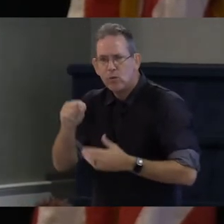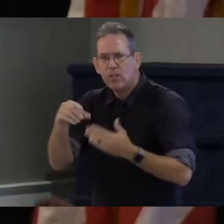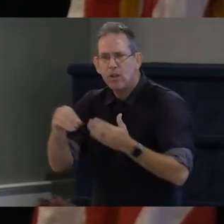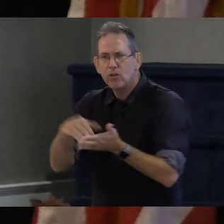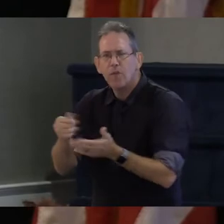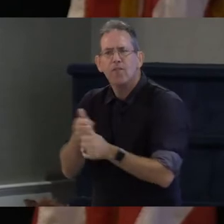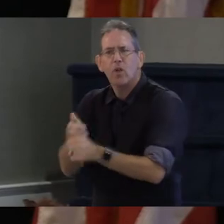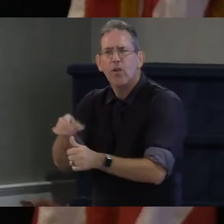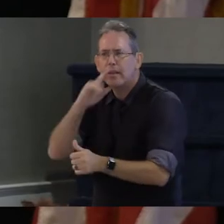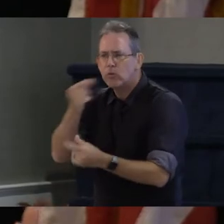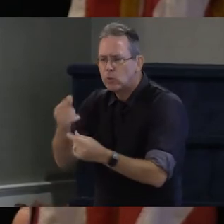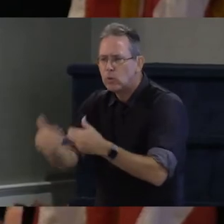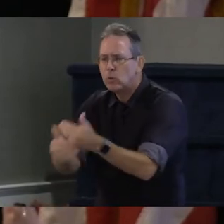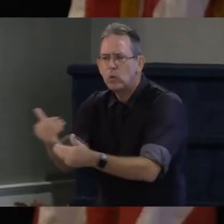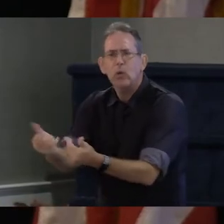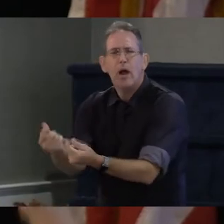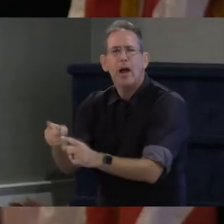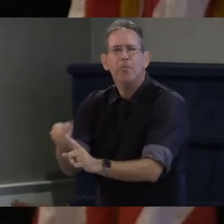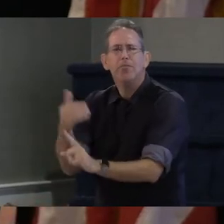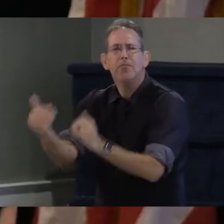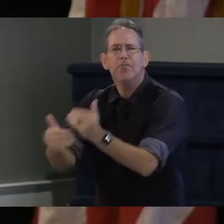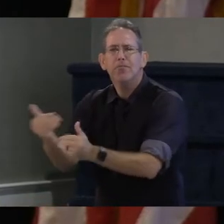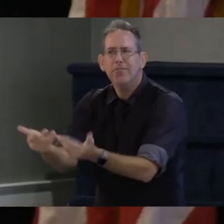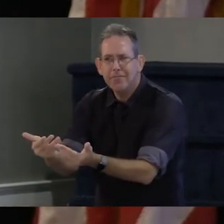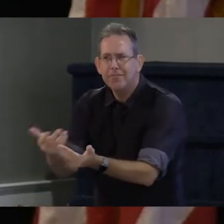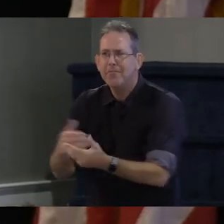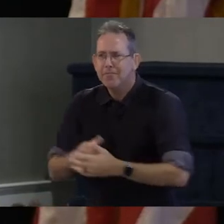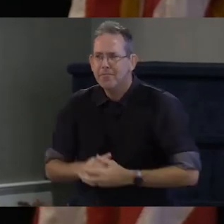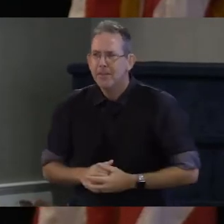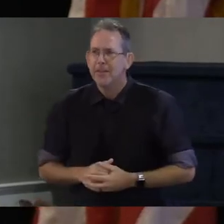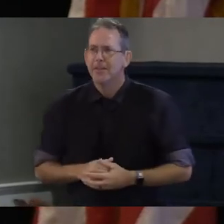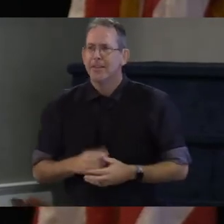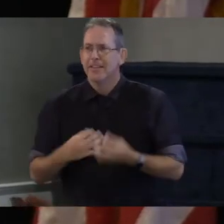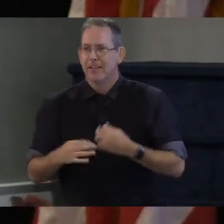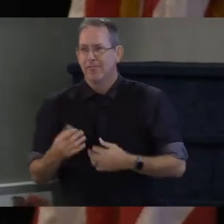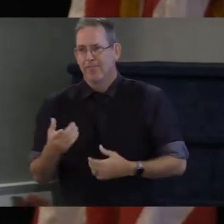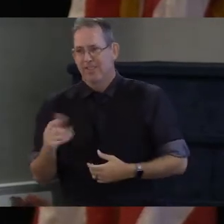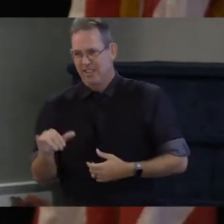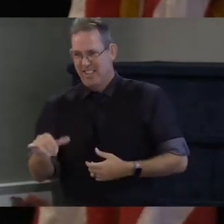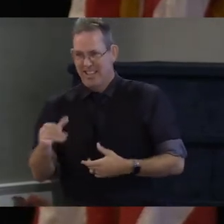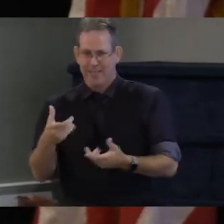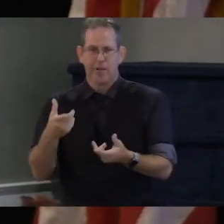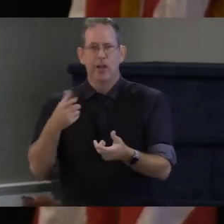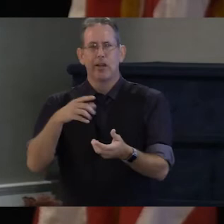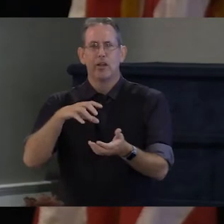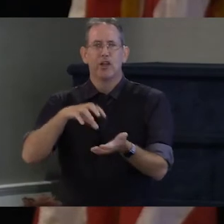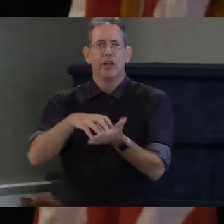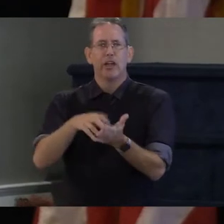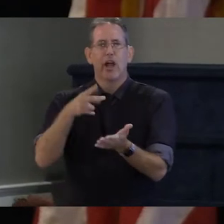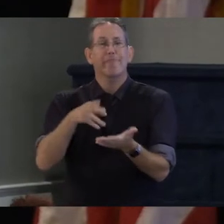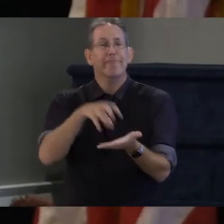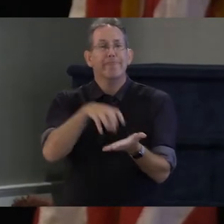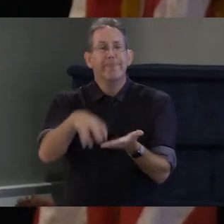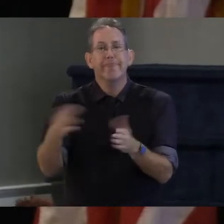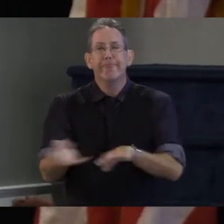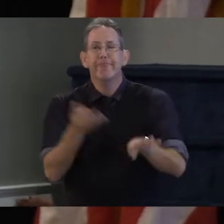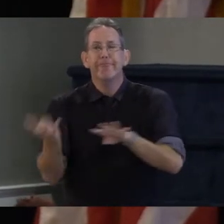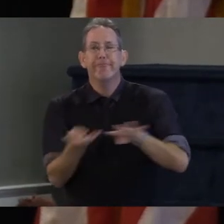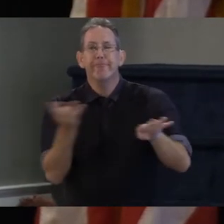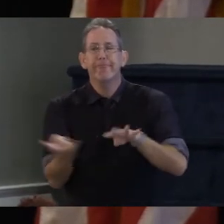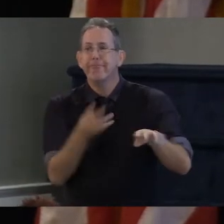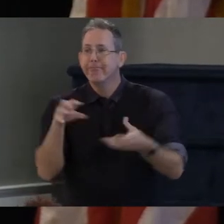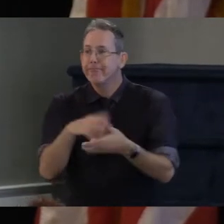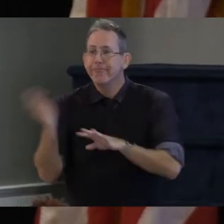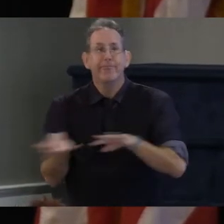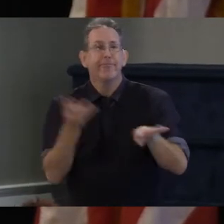rather than having it look this way let's give people the actual choice and ability to help their